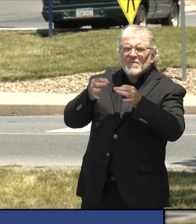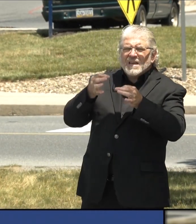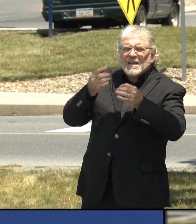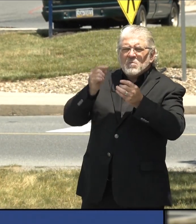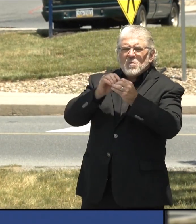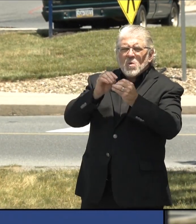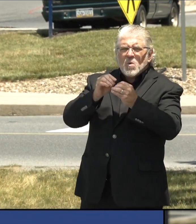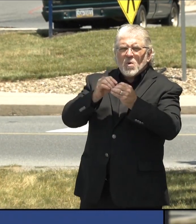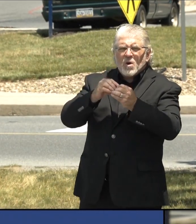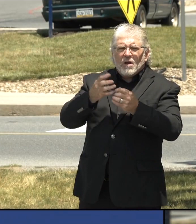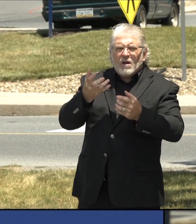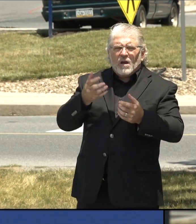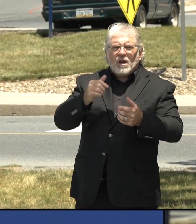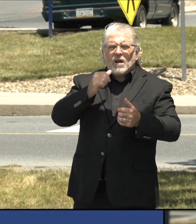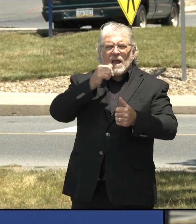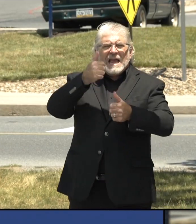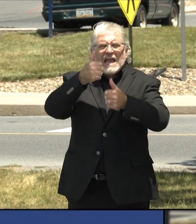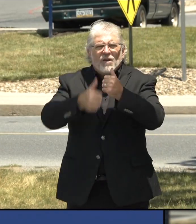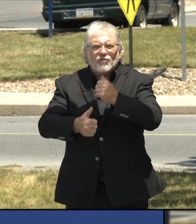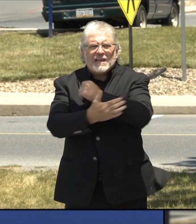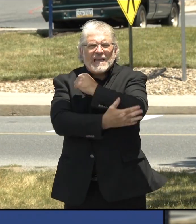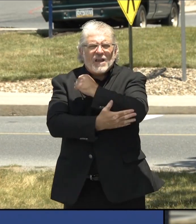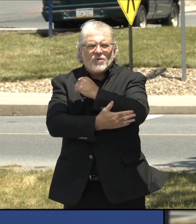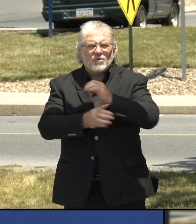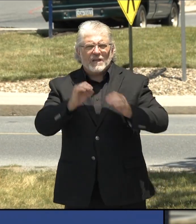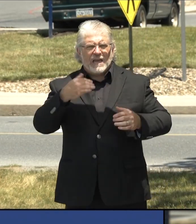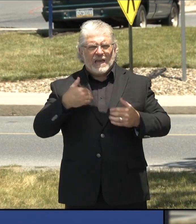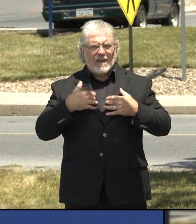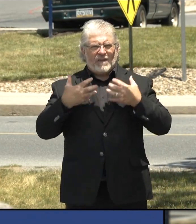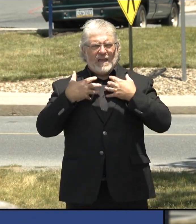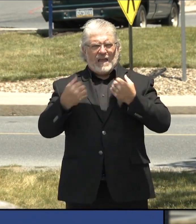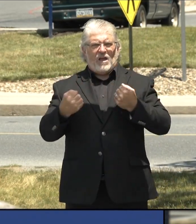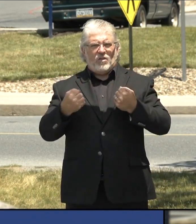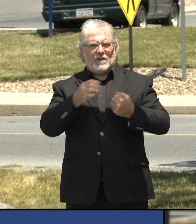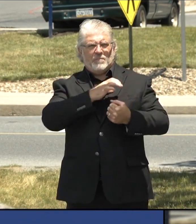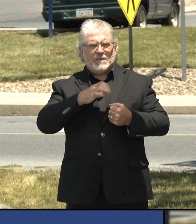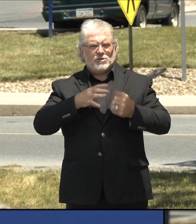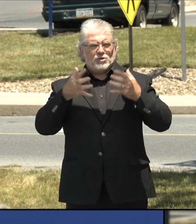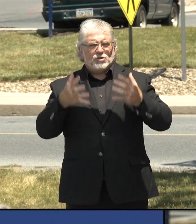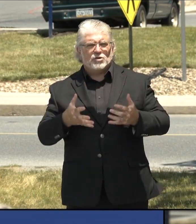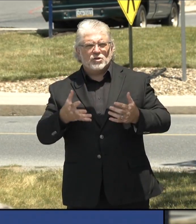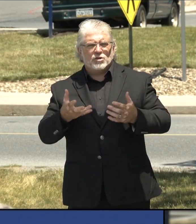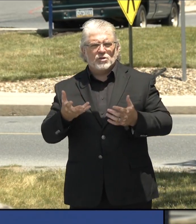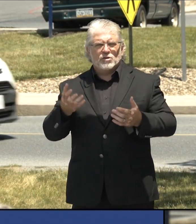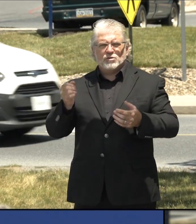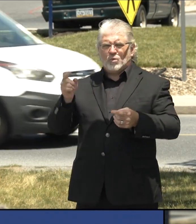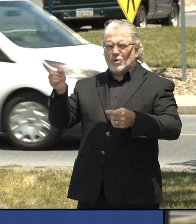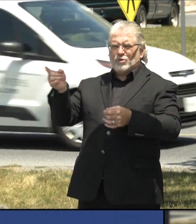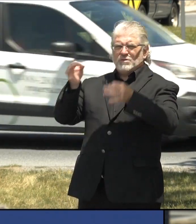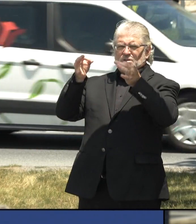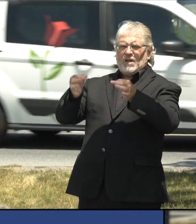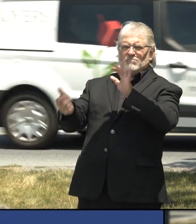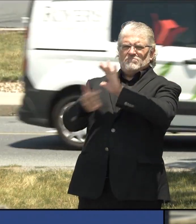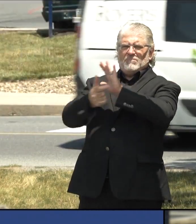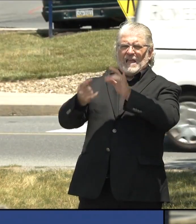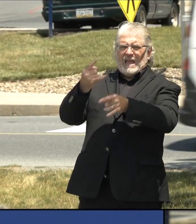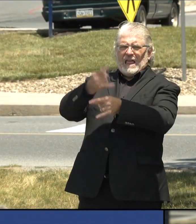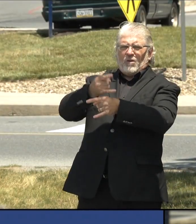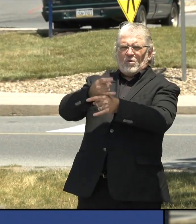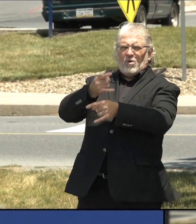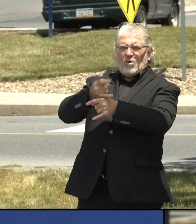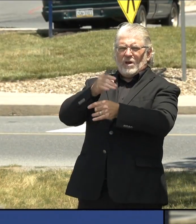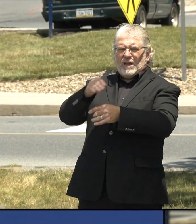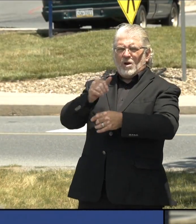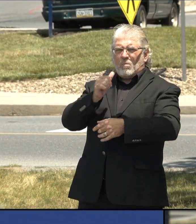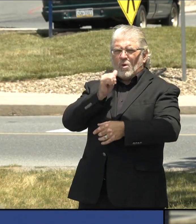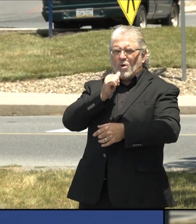What, what would convince you that this targeted solution of limit of banning alcohol in, in, in person drinking in bars and restaurants would